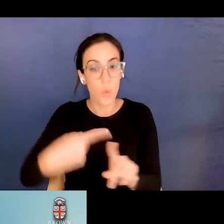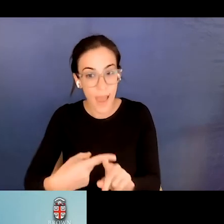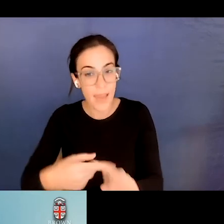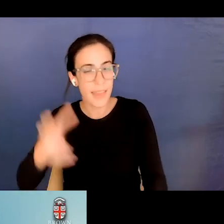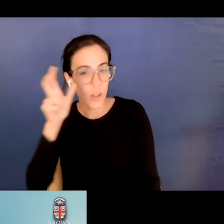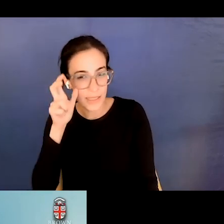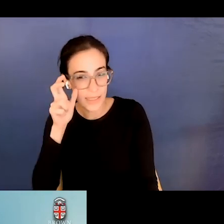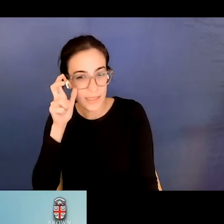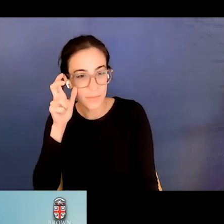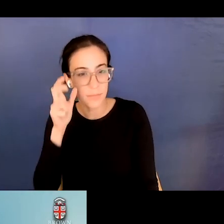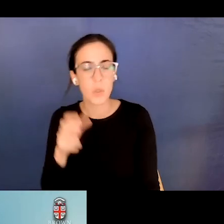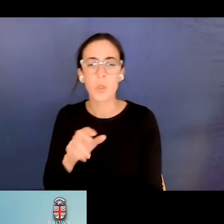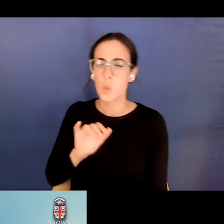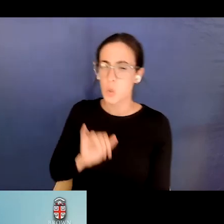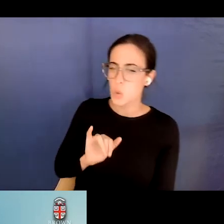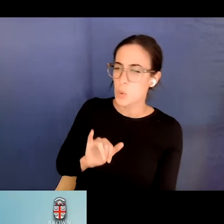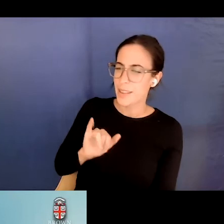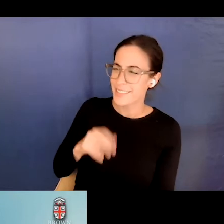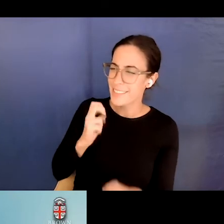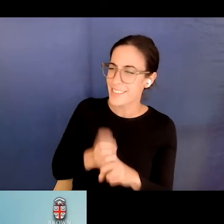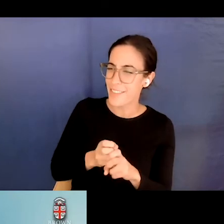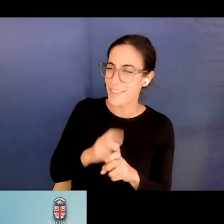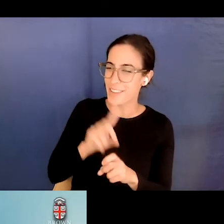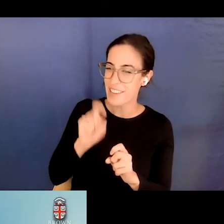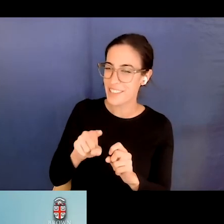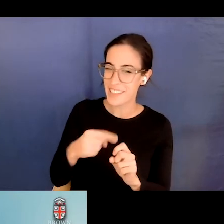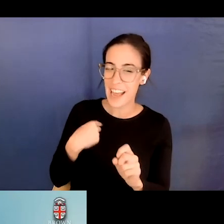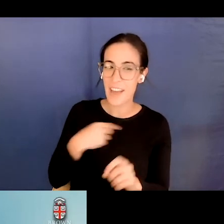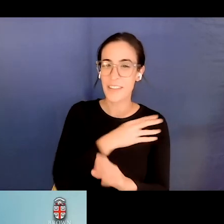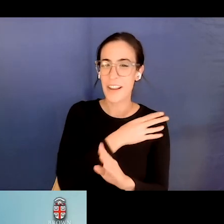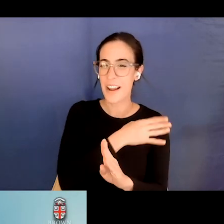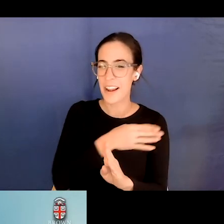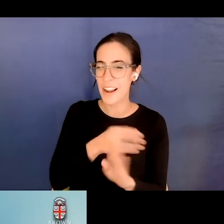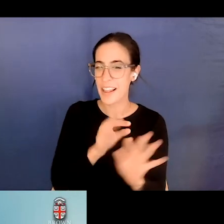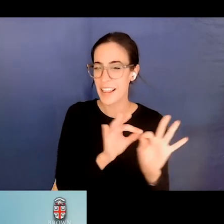that's a tough question. Um, I knew a button was coming too. Um,